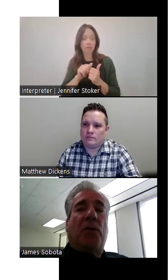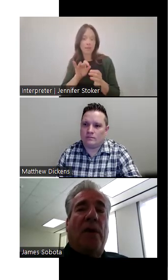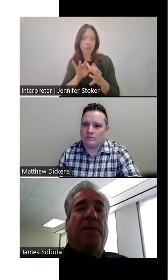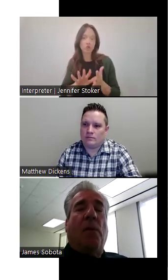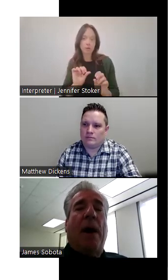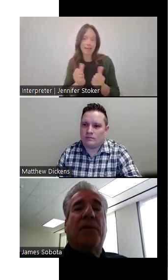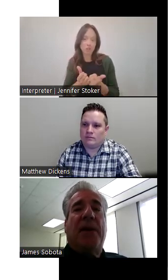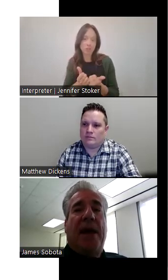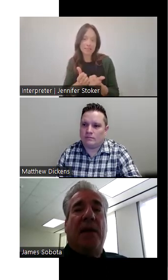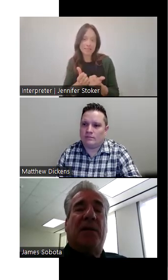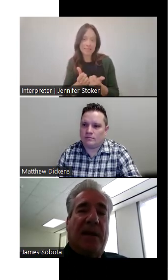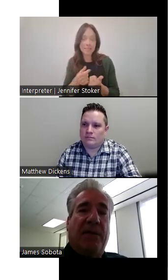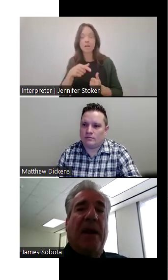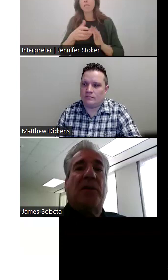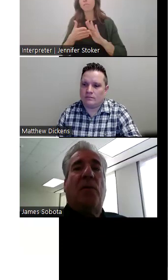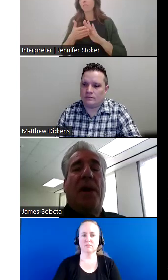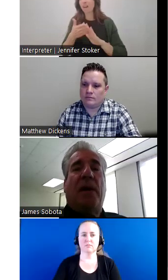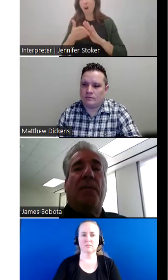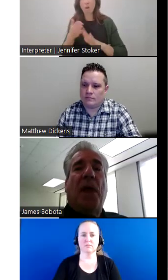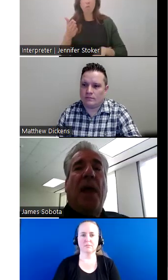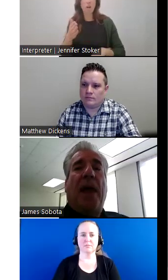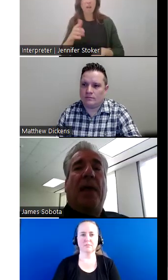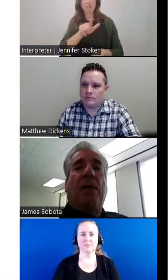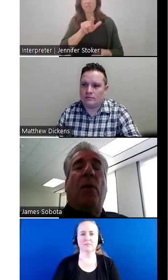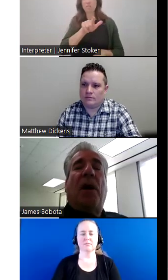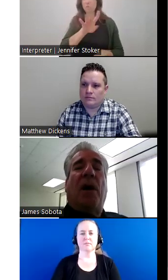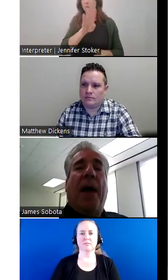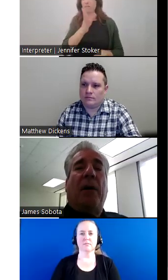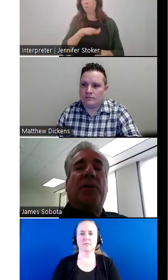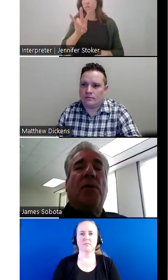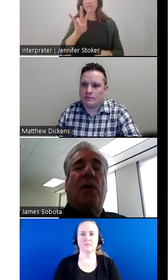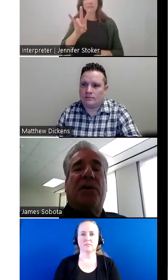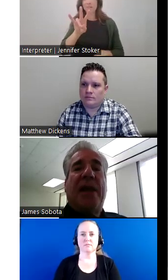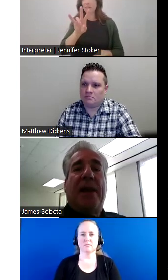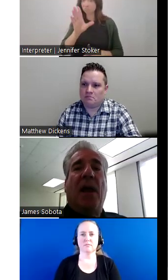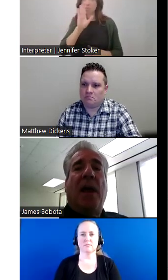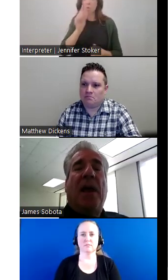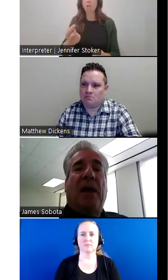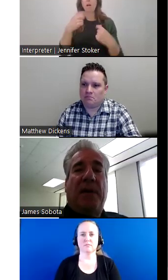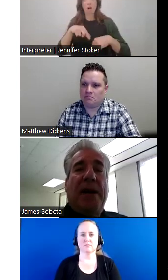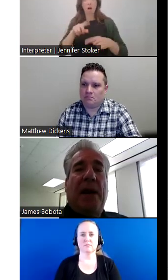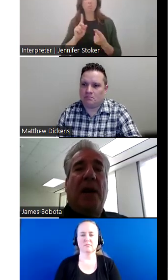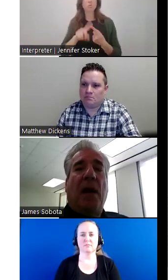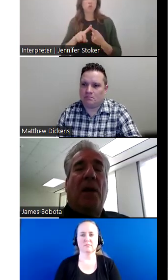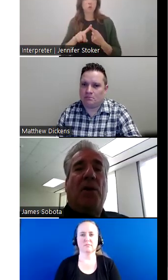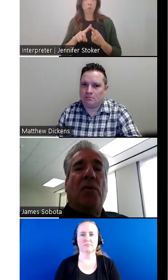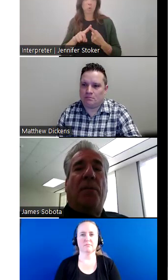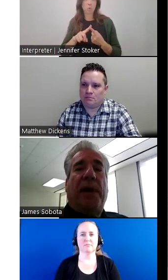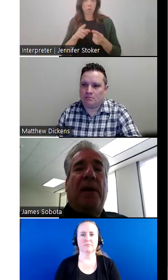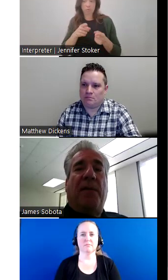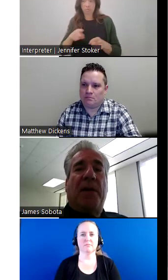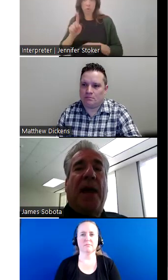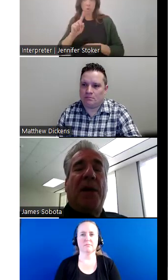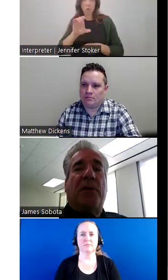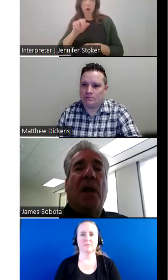operate 24 hours a day, seven days a week, and they will come out to our scene if needed to